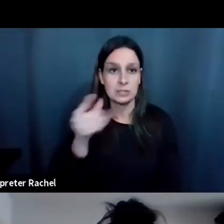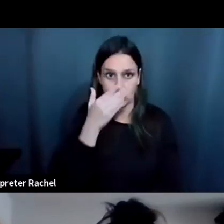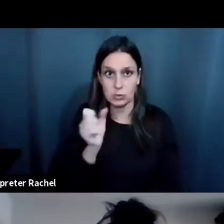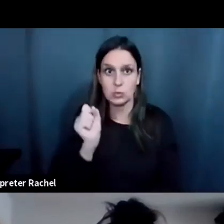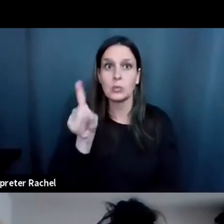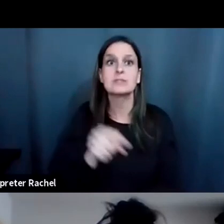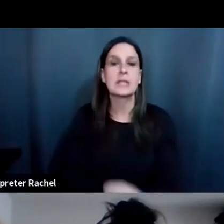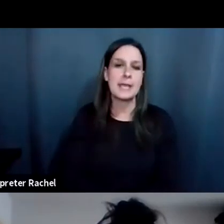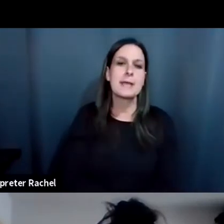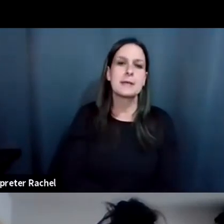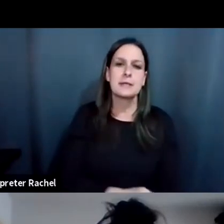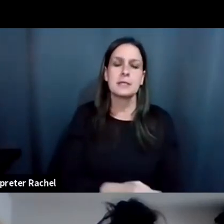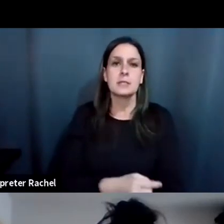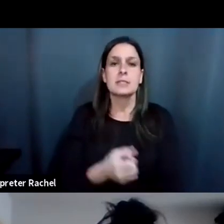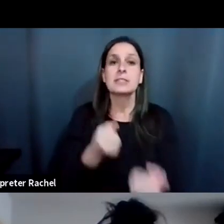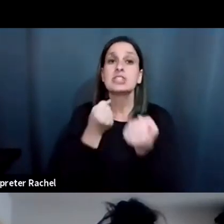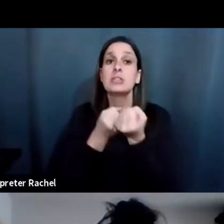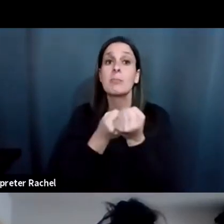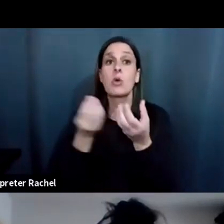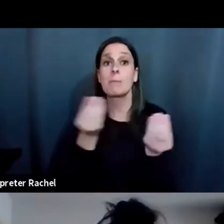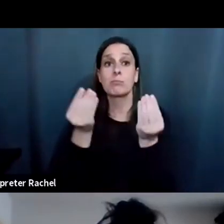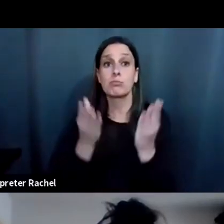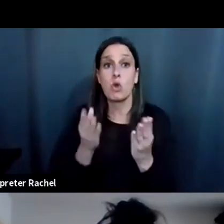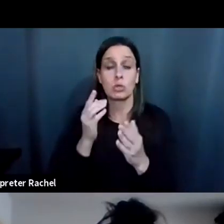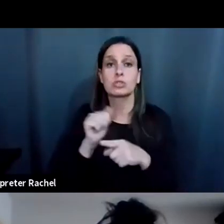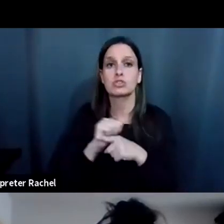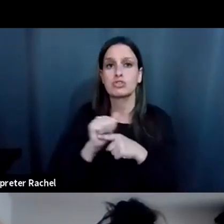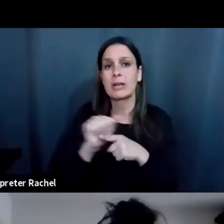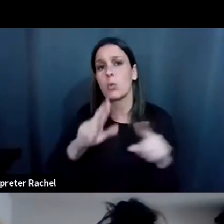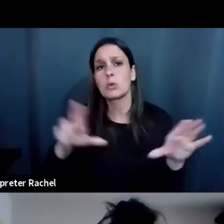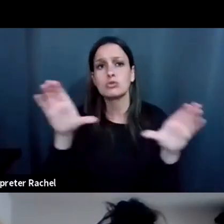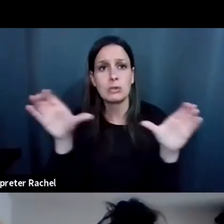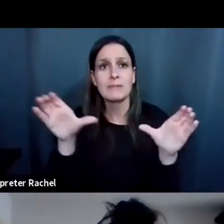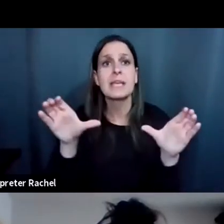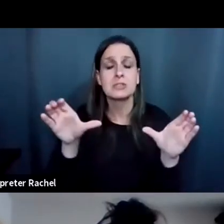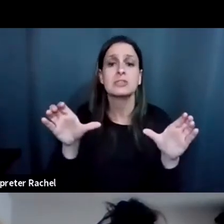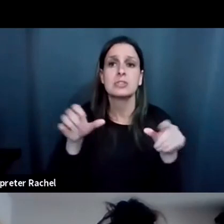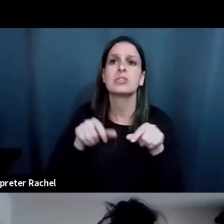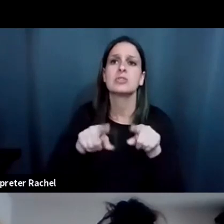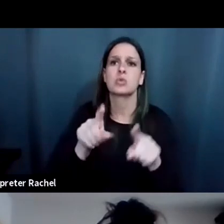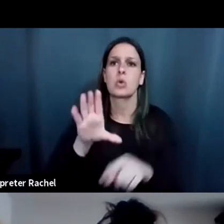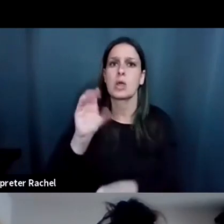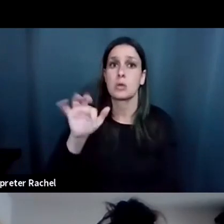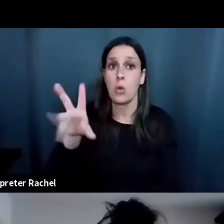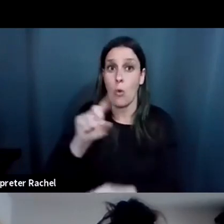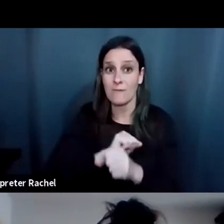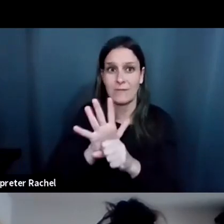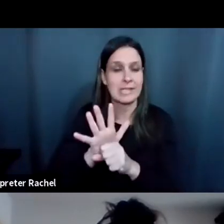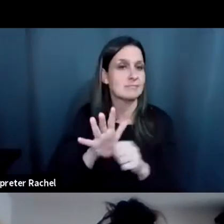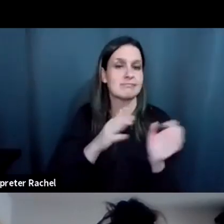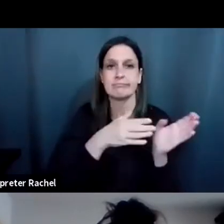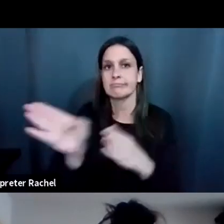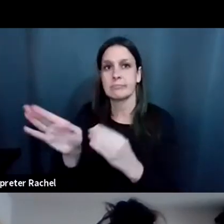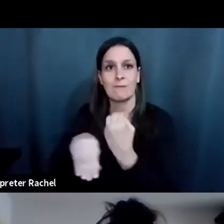So, um, supports broker training or certification, um, during COVID has went to all